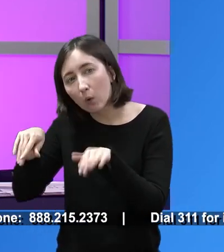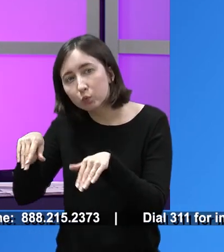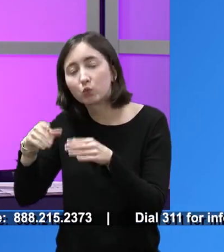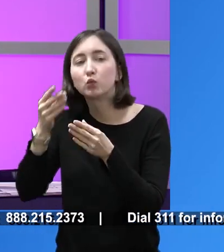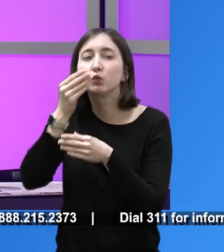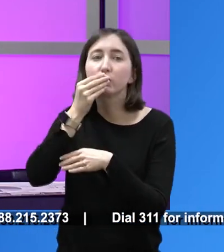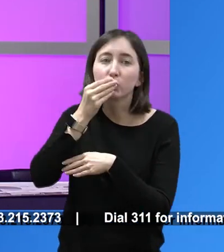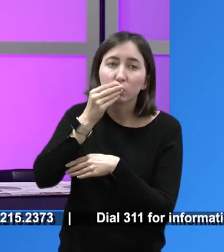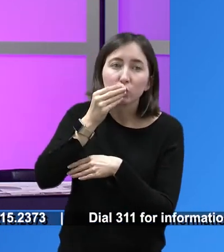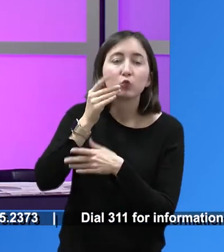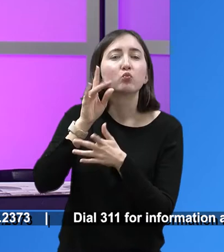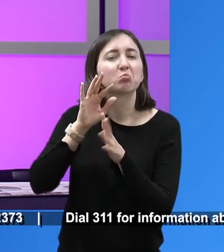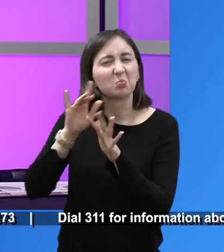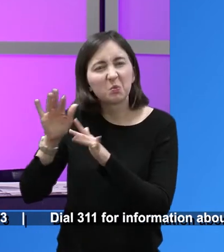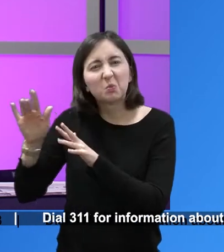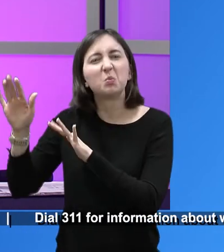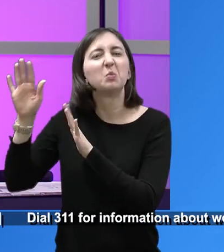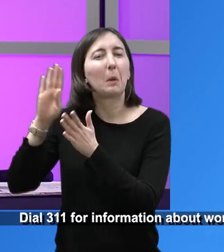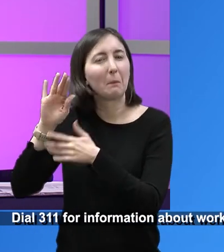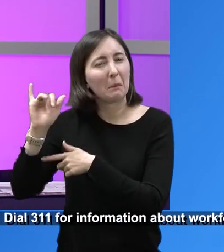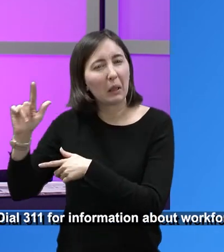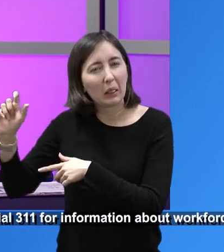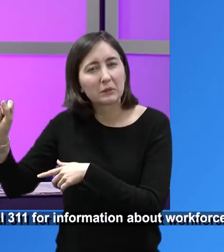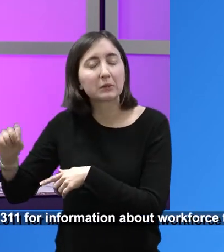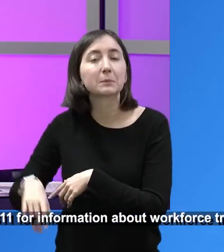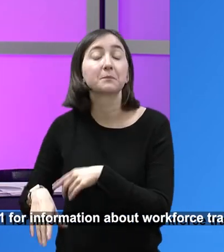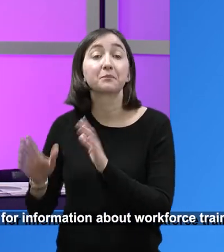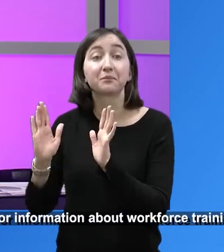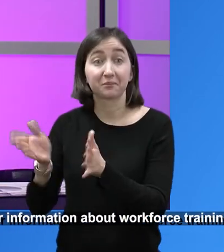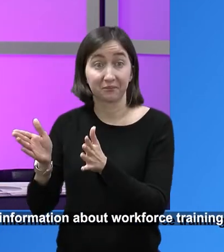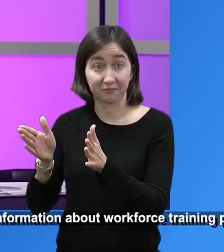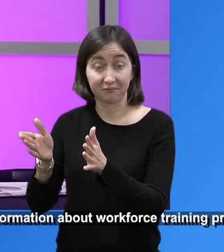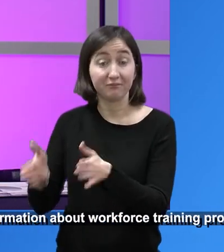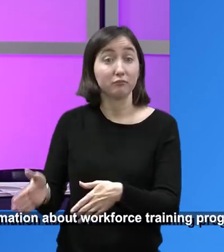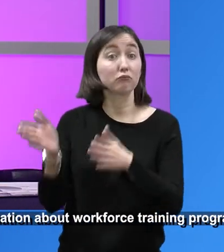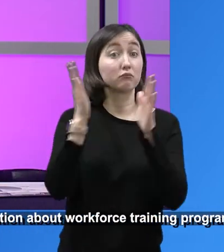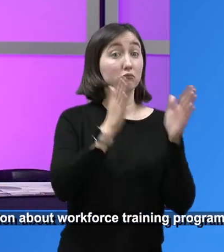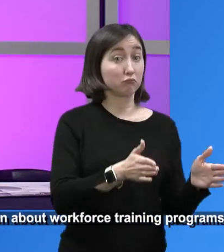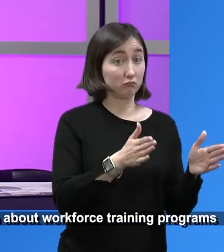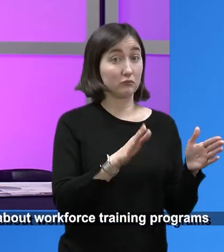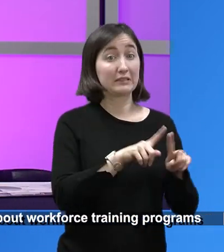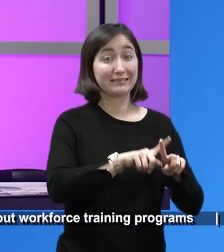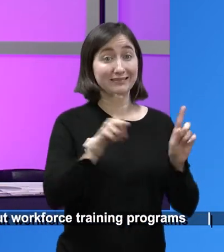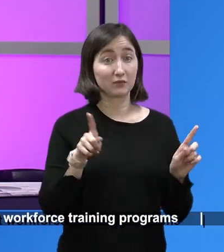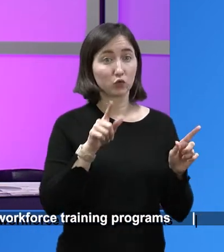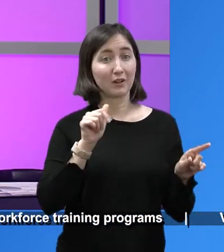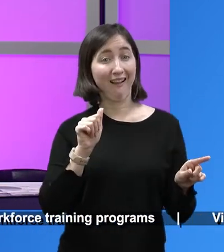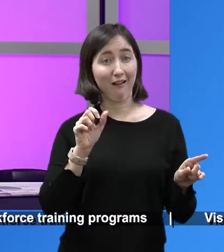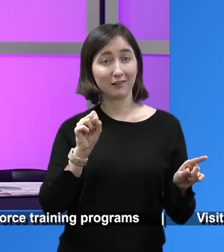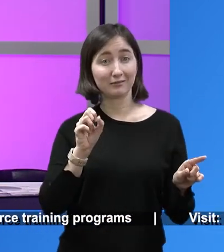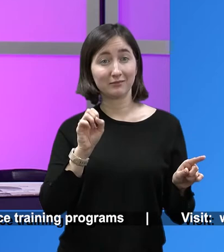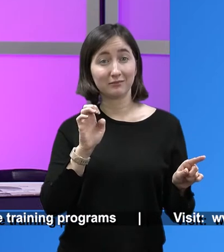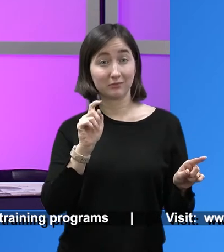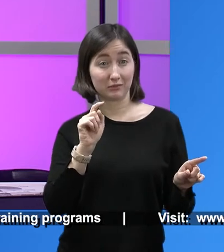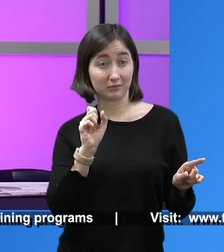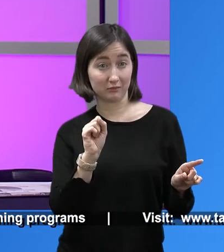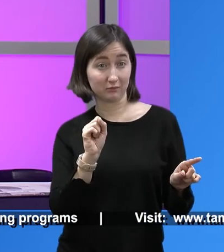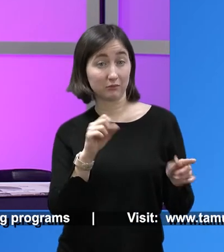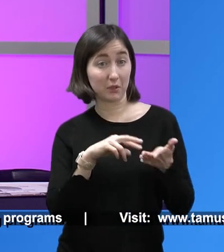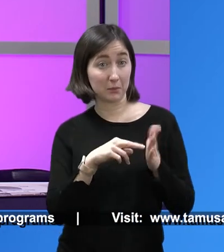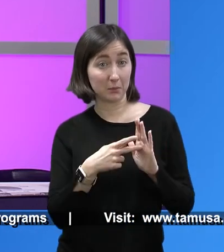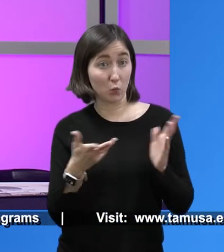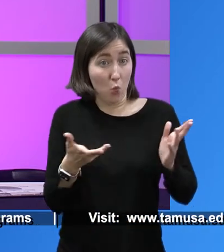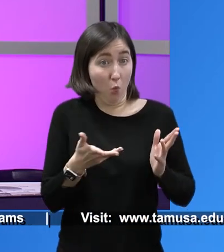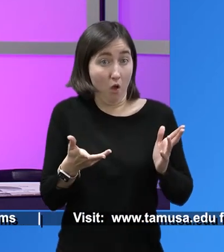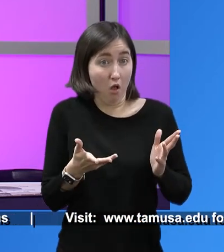We need to have income, but we also need to have assets. And what I mean by assets is the fact that we own something. Like I said, we